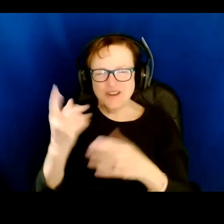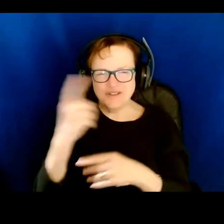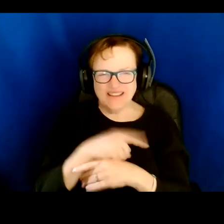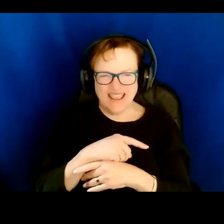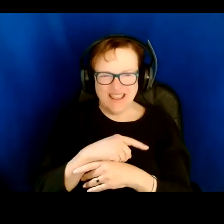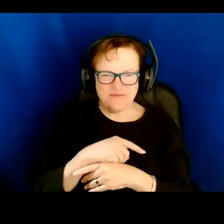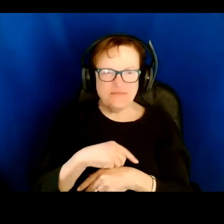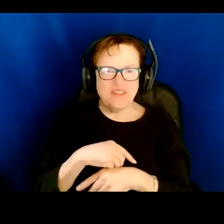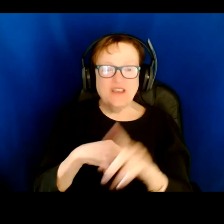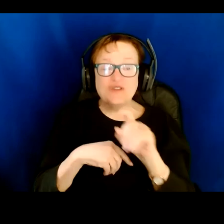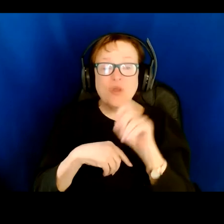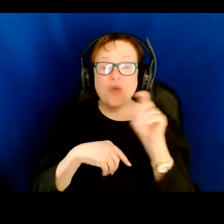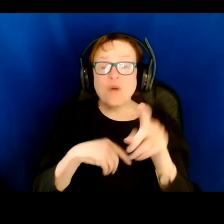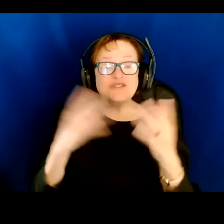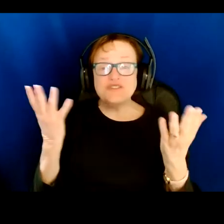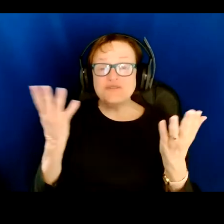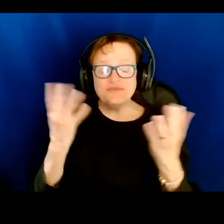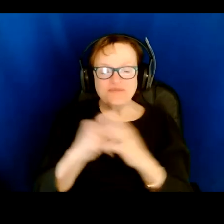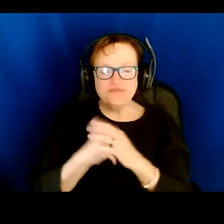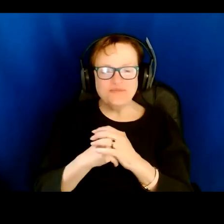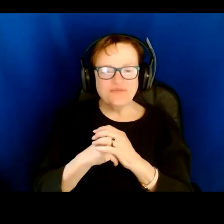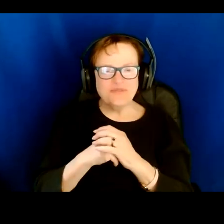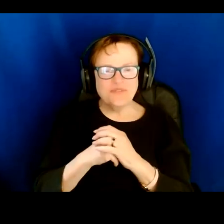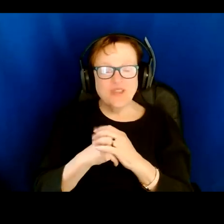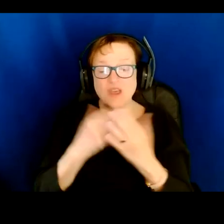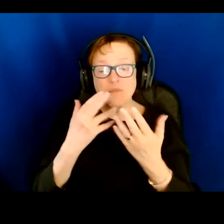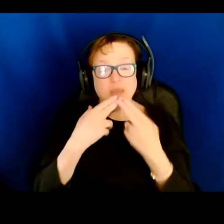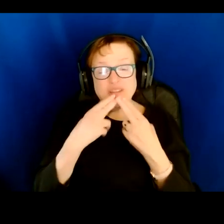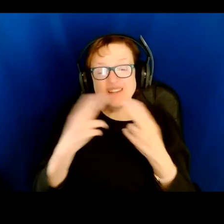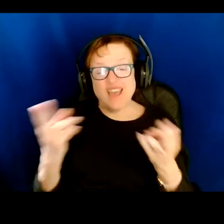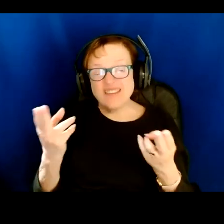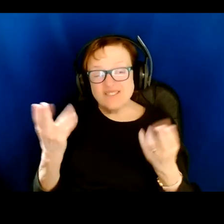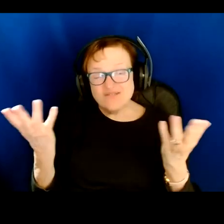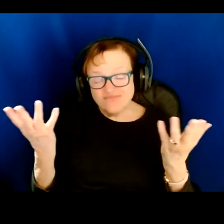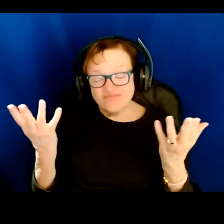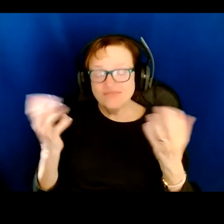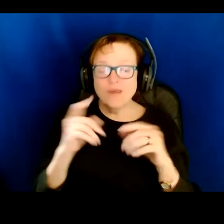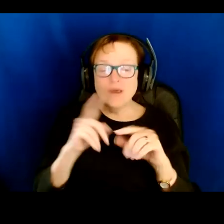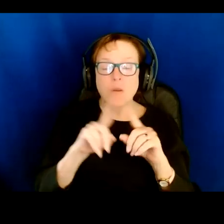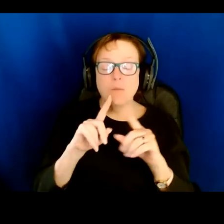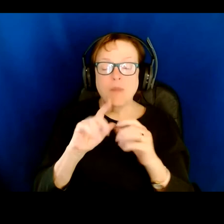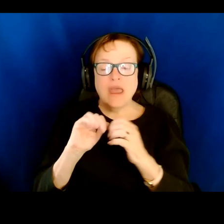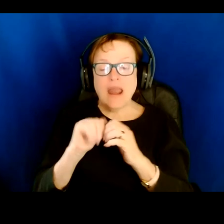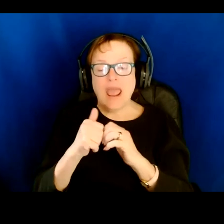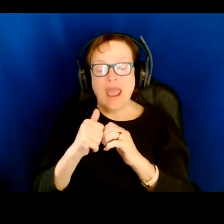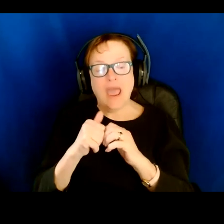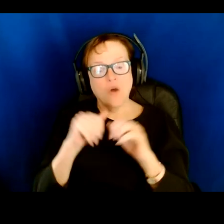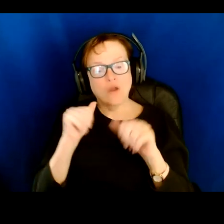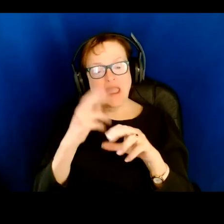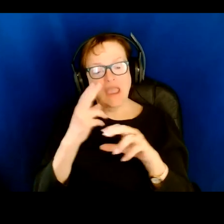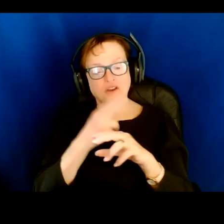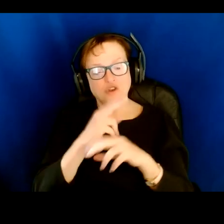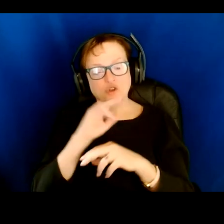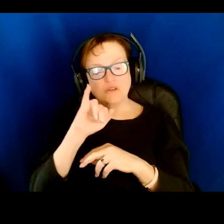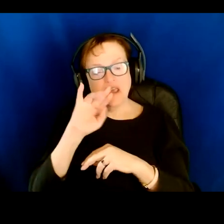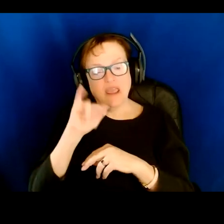question is, this might be a naive question. But how would one make use of this image software,